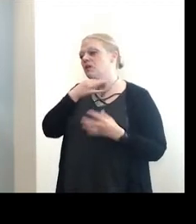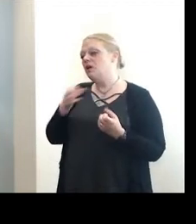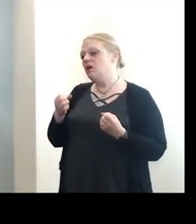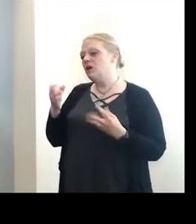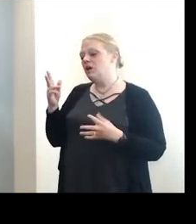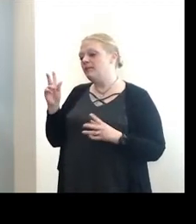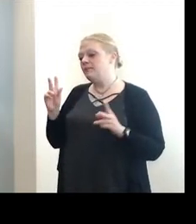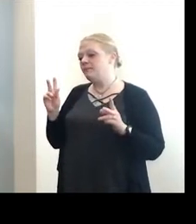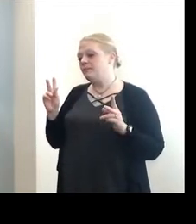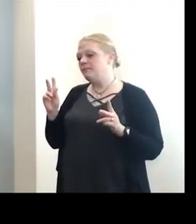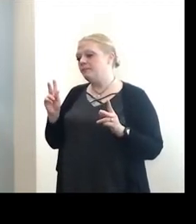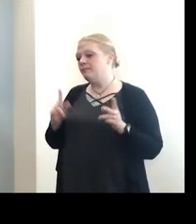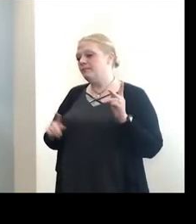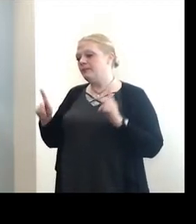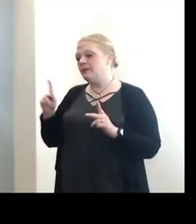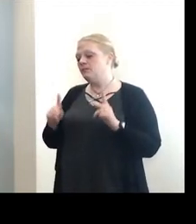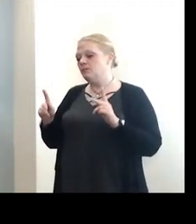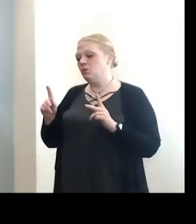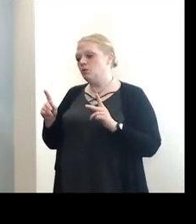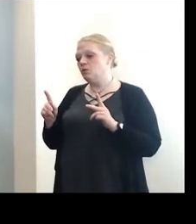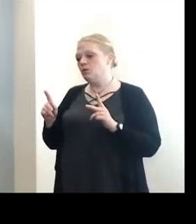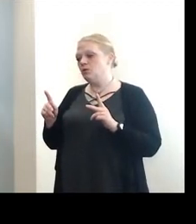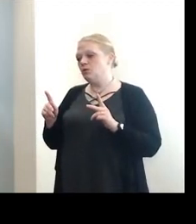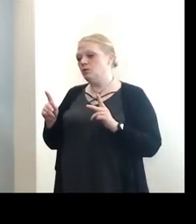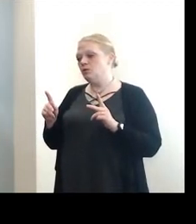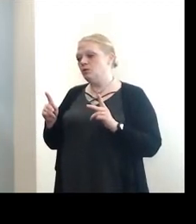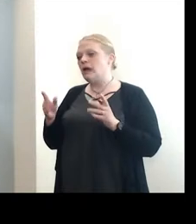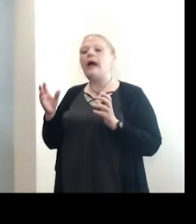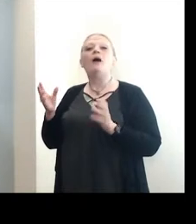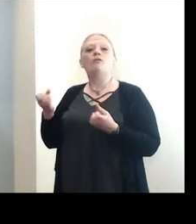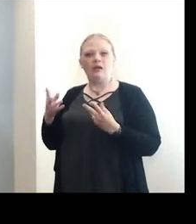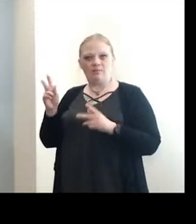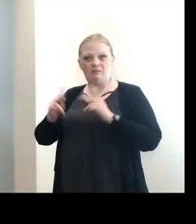many folks you guys managed to vaccinate and resurgence brewing on Saturday?